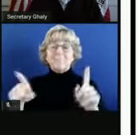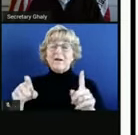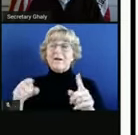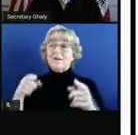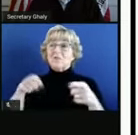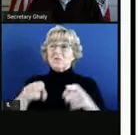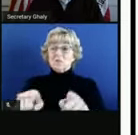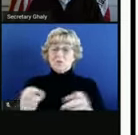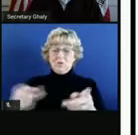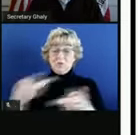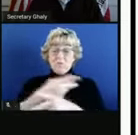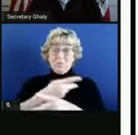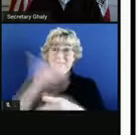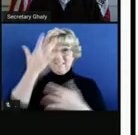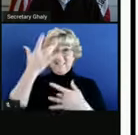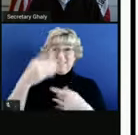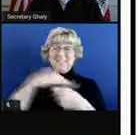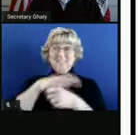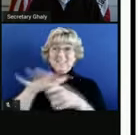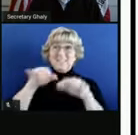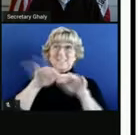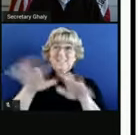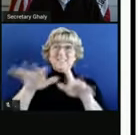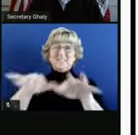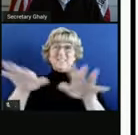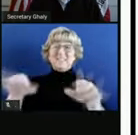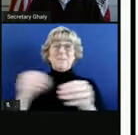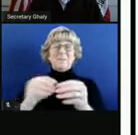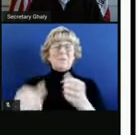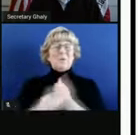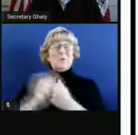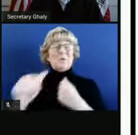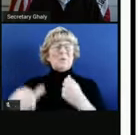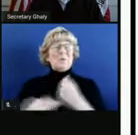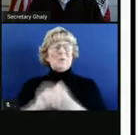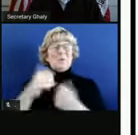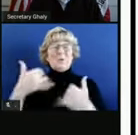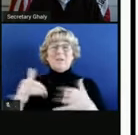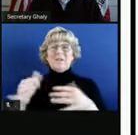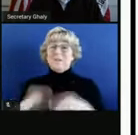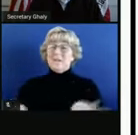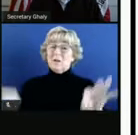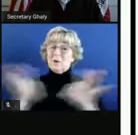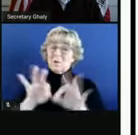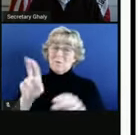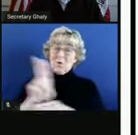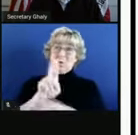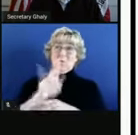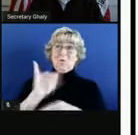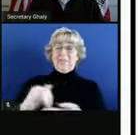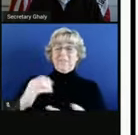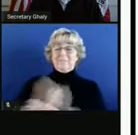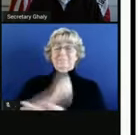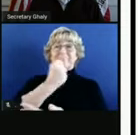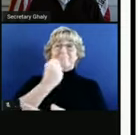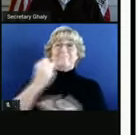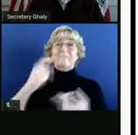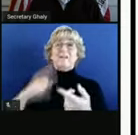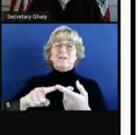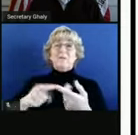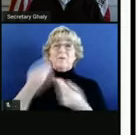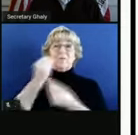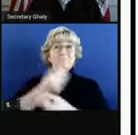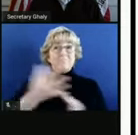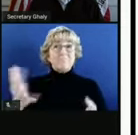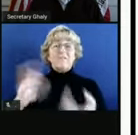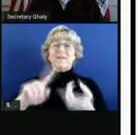pandemic and our response, there's never more important a time than now to use this as an opportunity to let